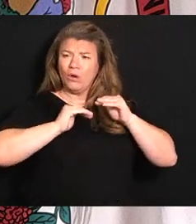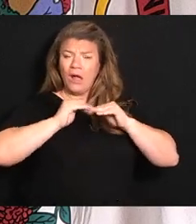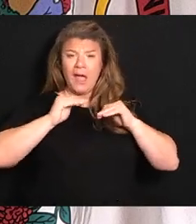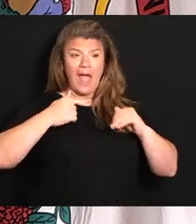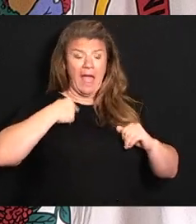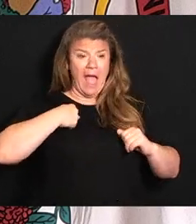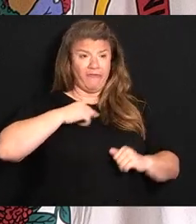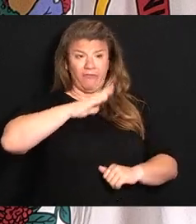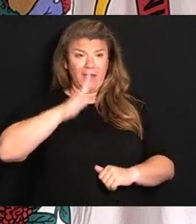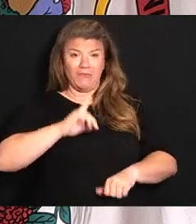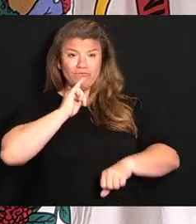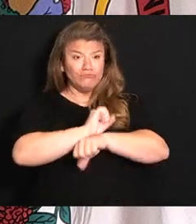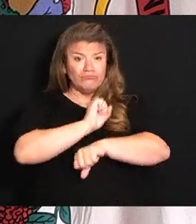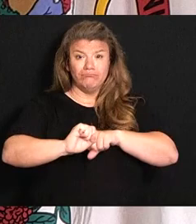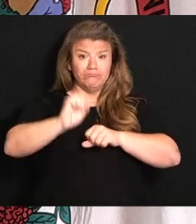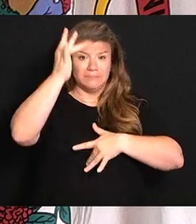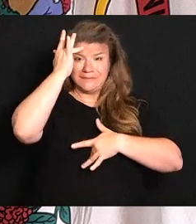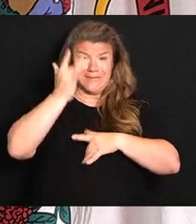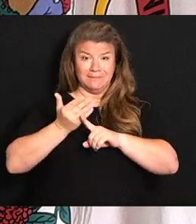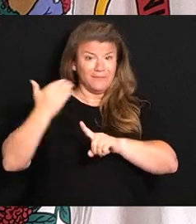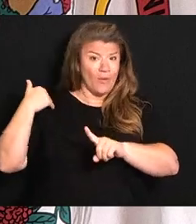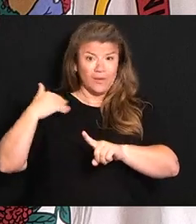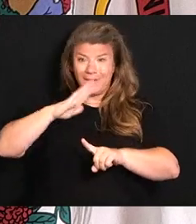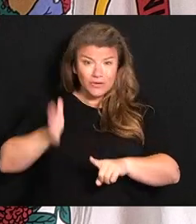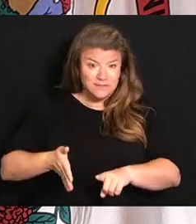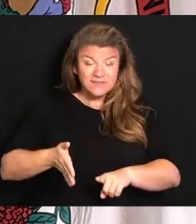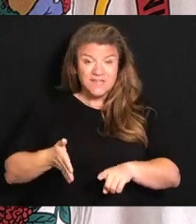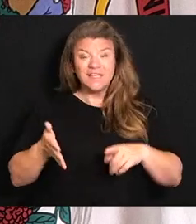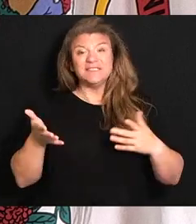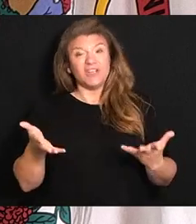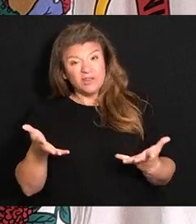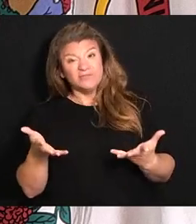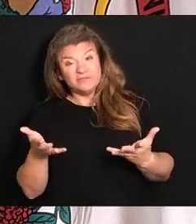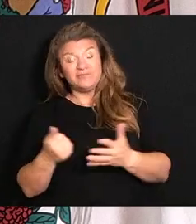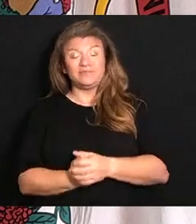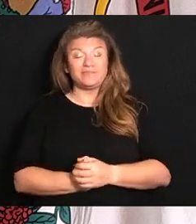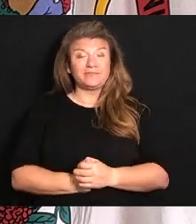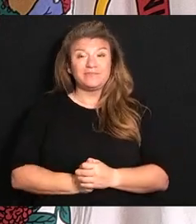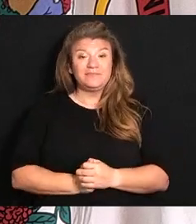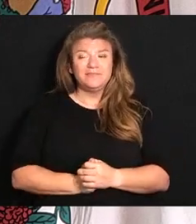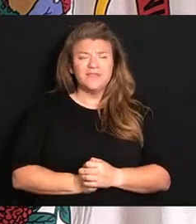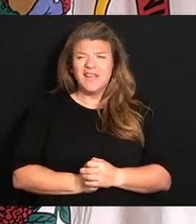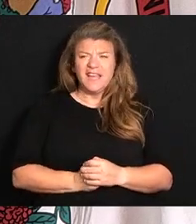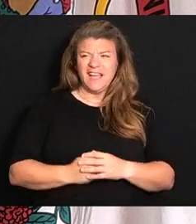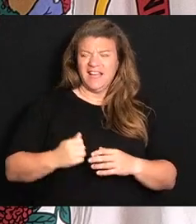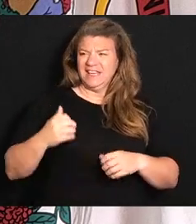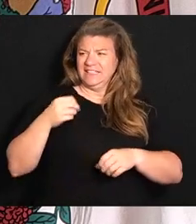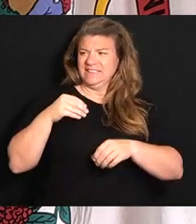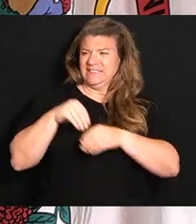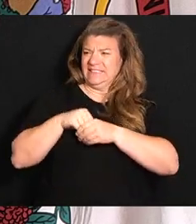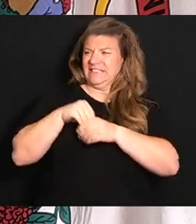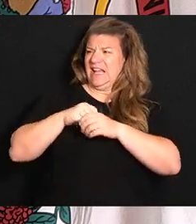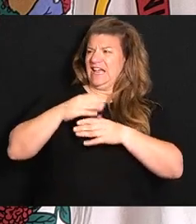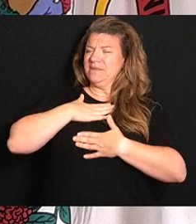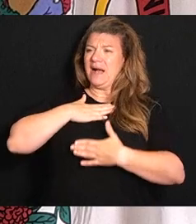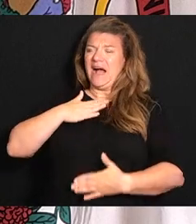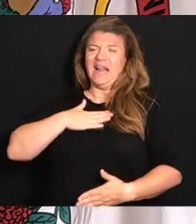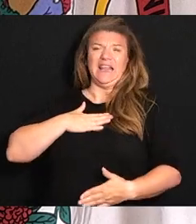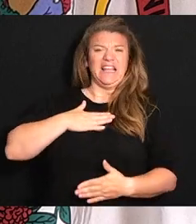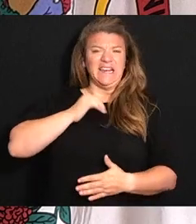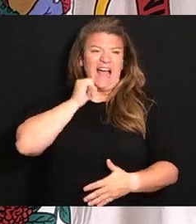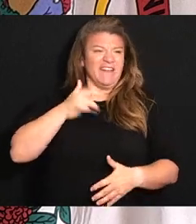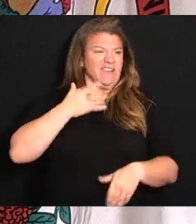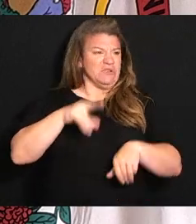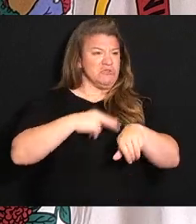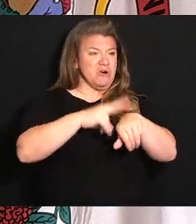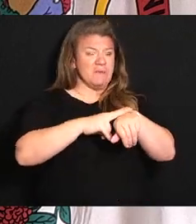been sick before. And so, you know, it's just, it's an unusual feeling. Maybe getting a little older is compounding